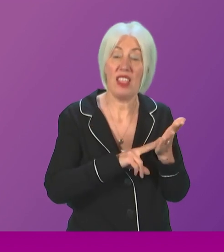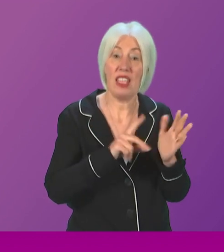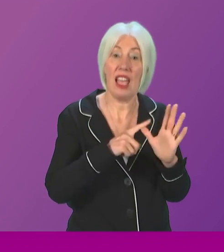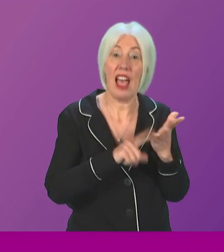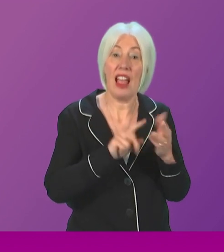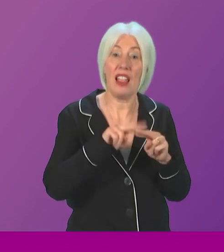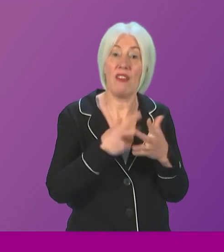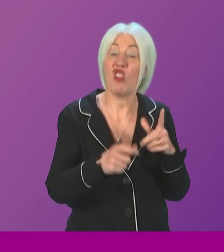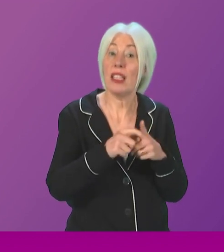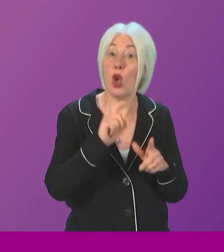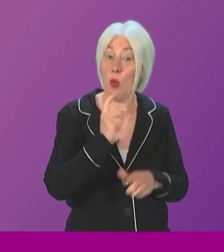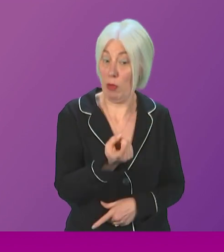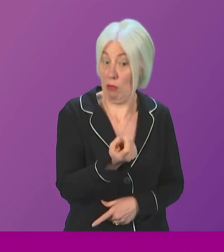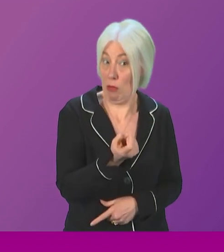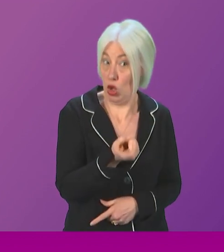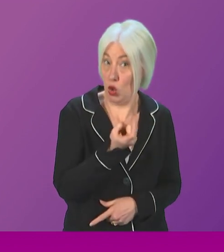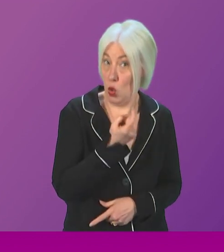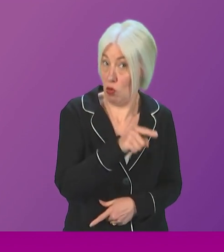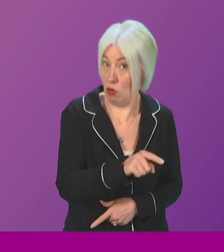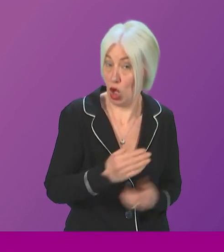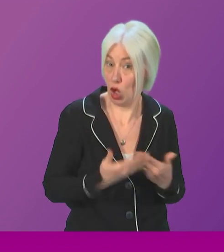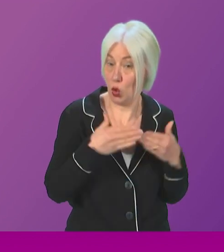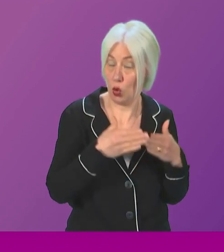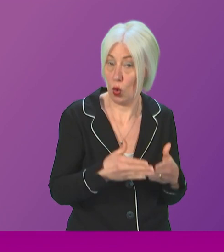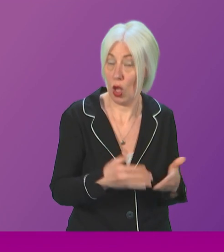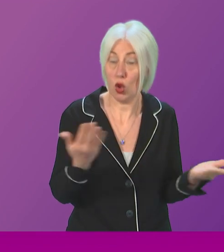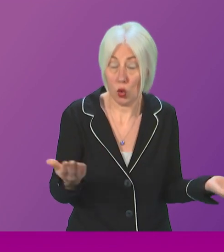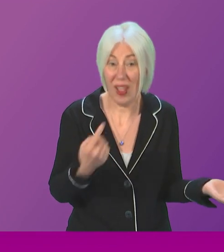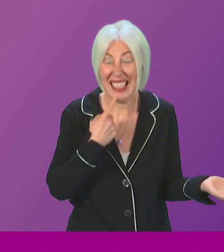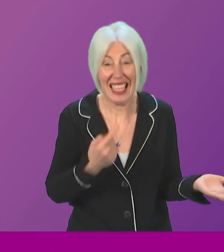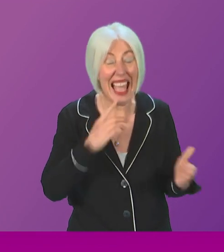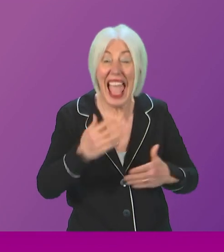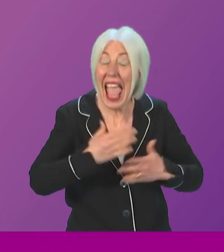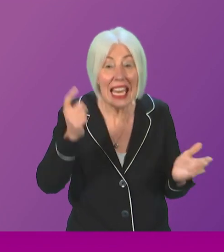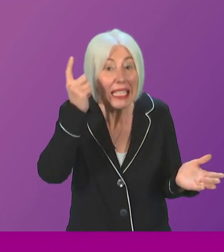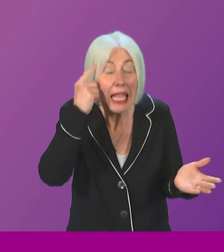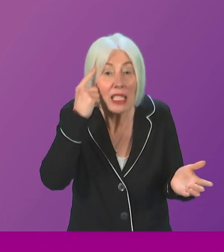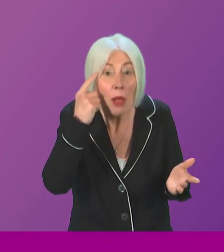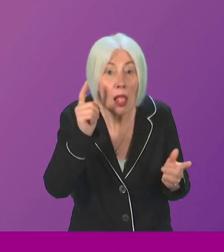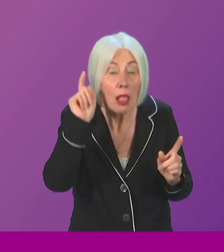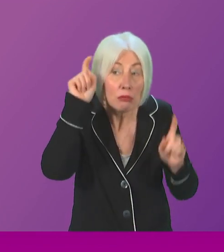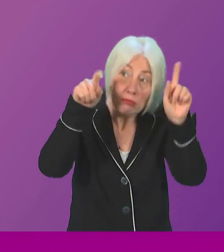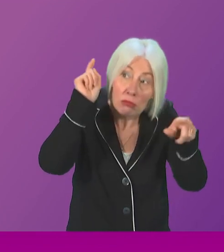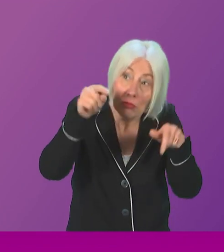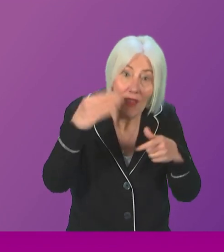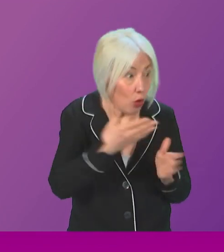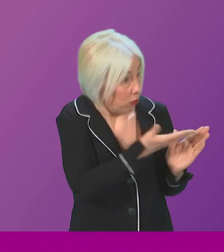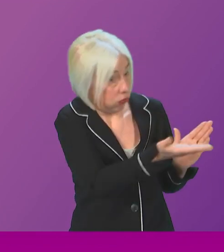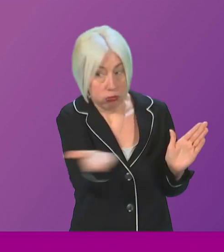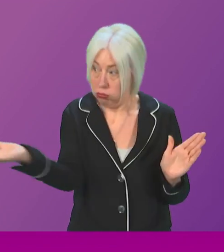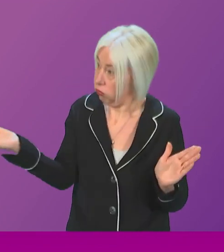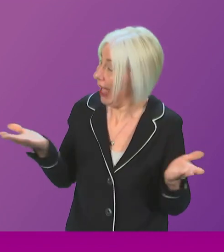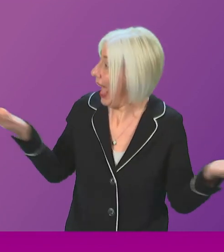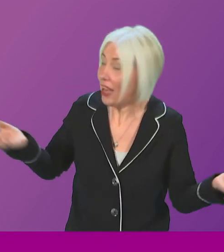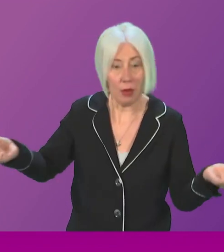the coming days. So what I will say to Anna Sawar, I will end where I started. Any sensible suggestions from across the opposition, from across this chamber,